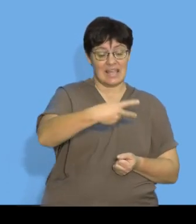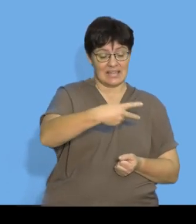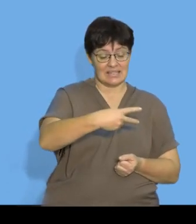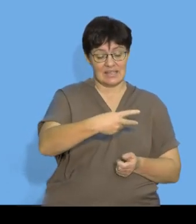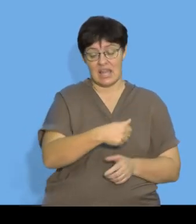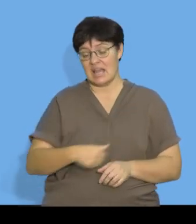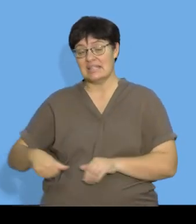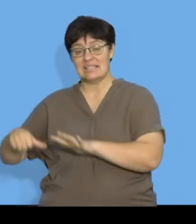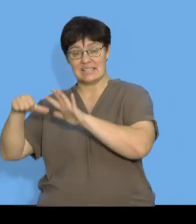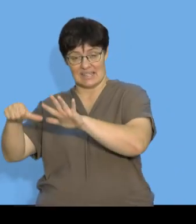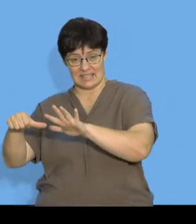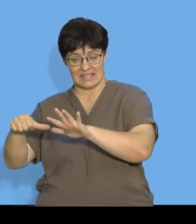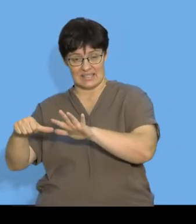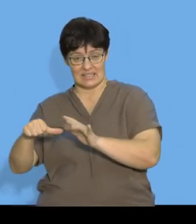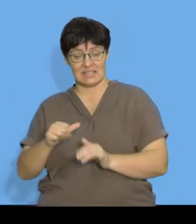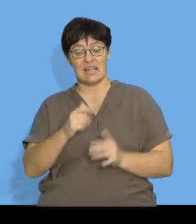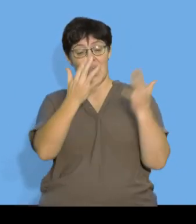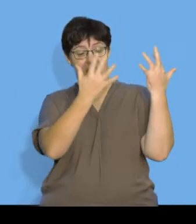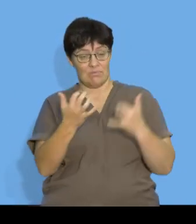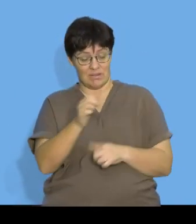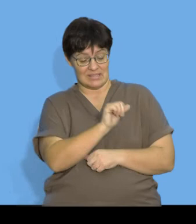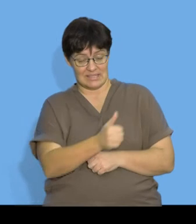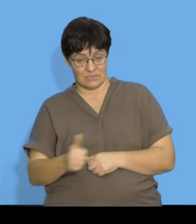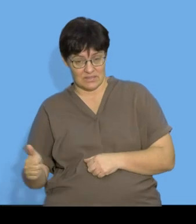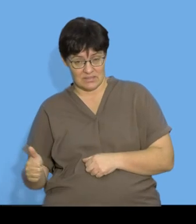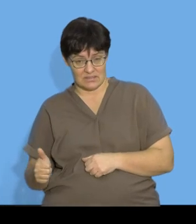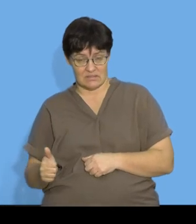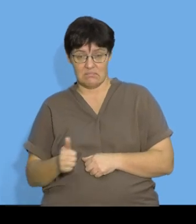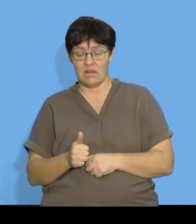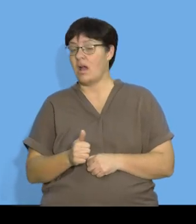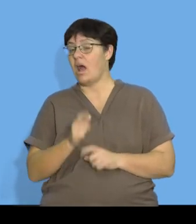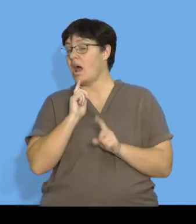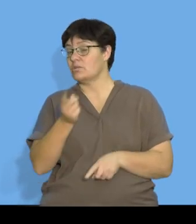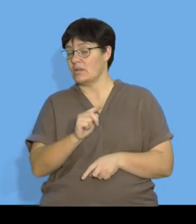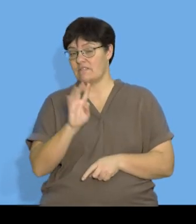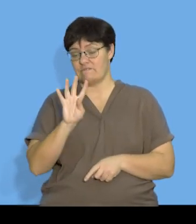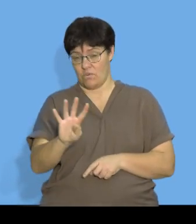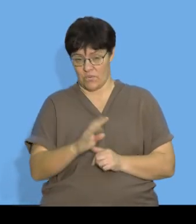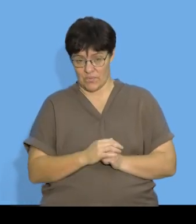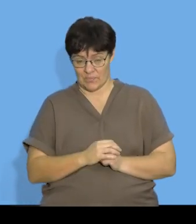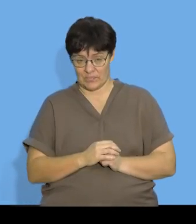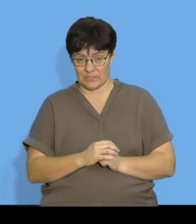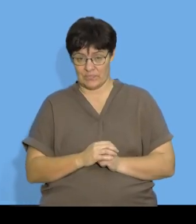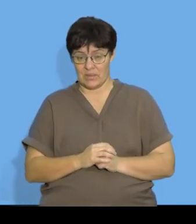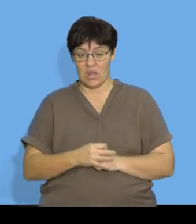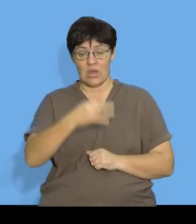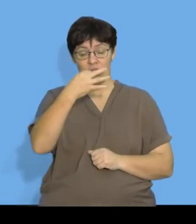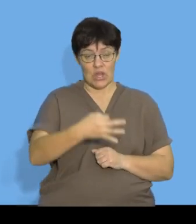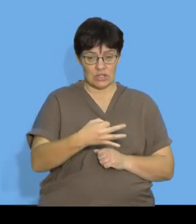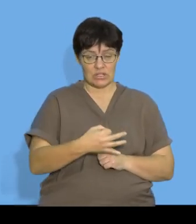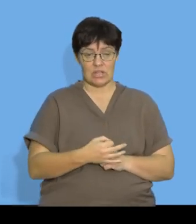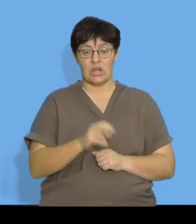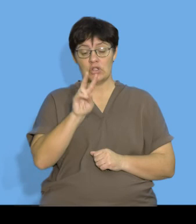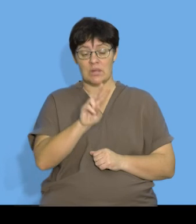of an arithmetic sequence is 4 the third term is 24 more